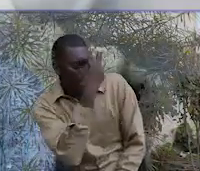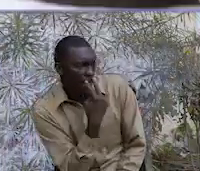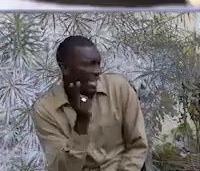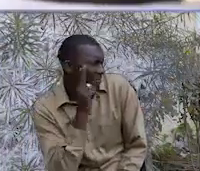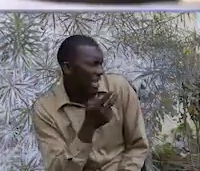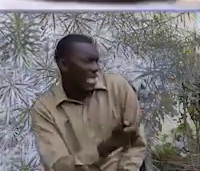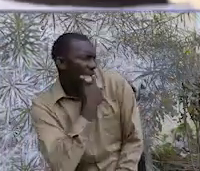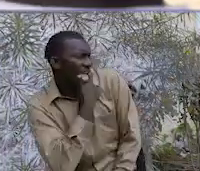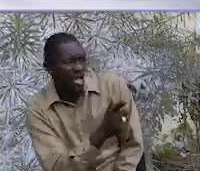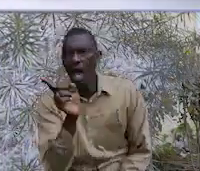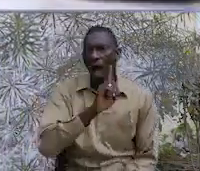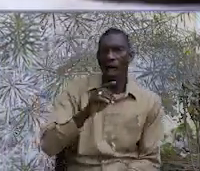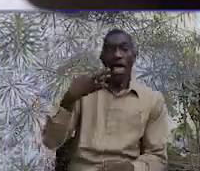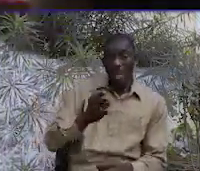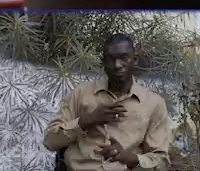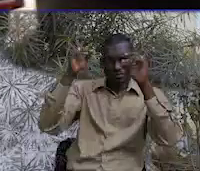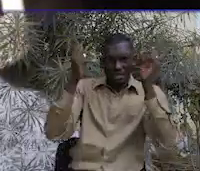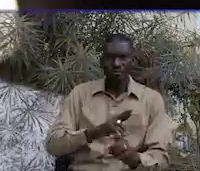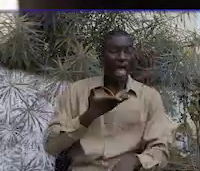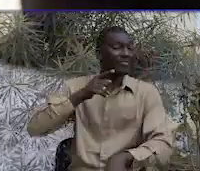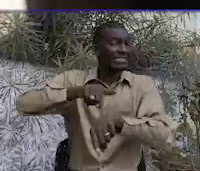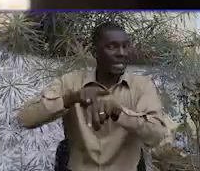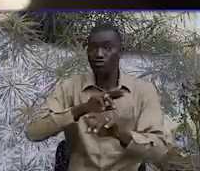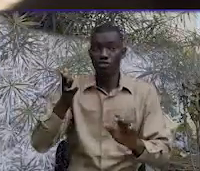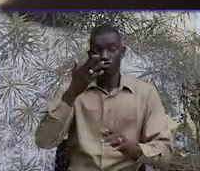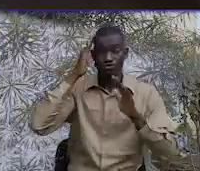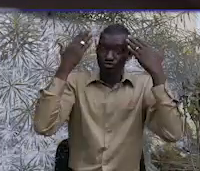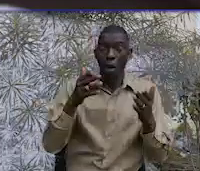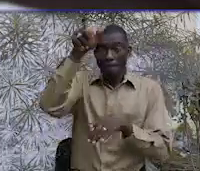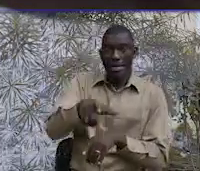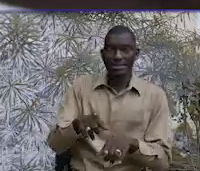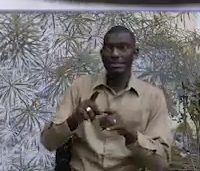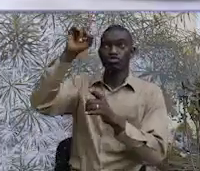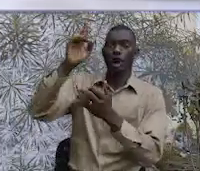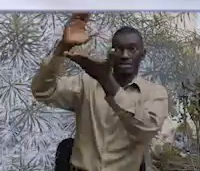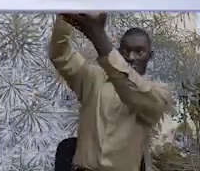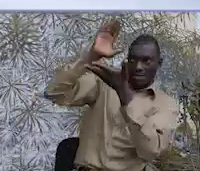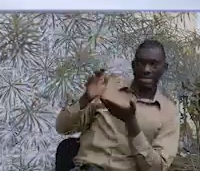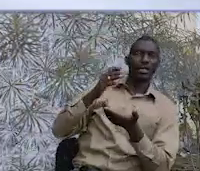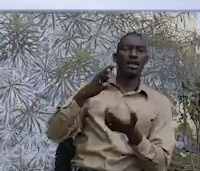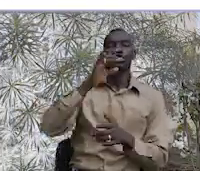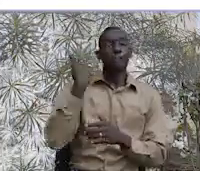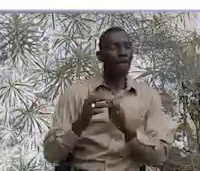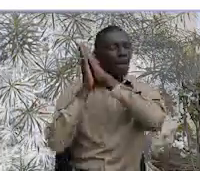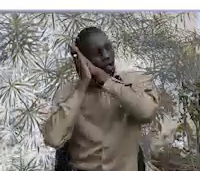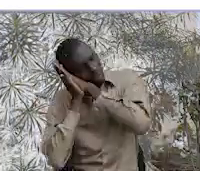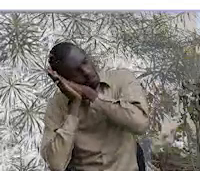Here long holds will not tell. For the people Sen. We must search alone the they kill our destiny.